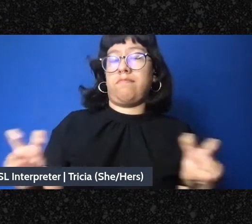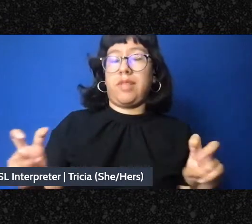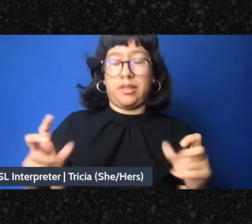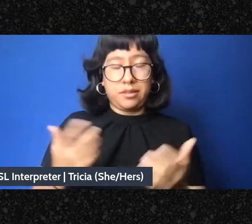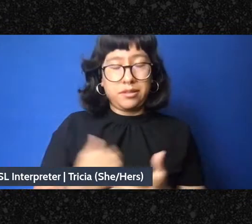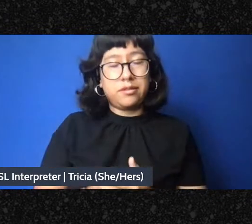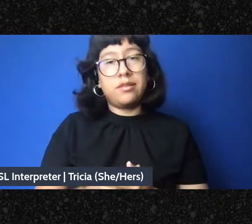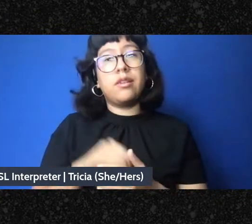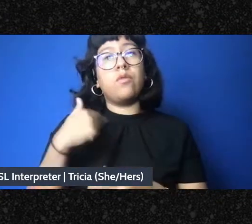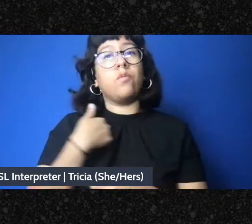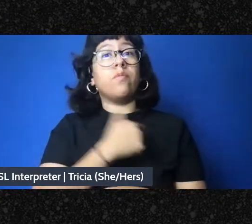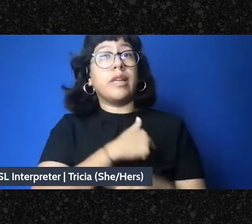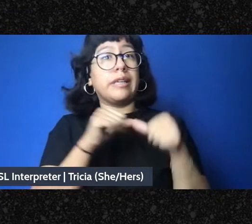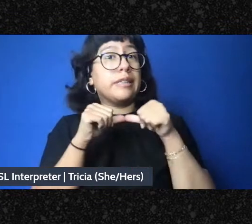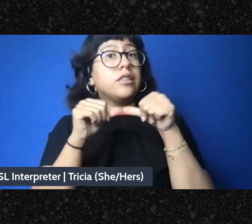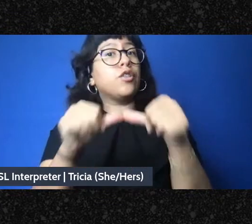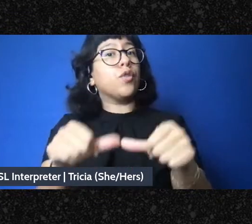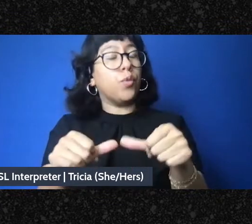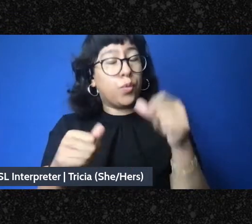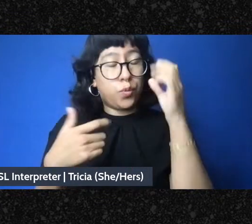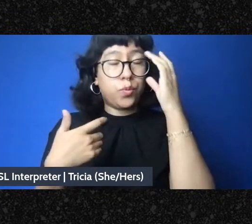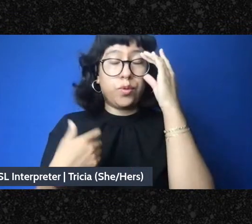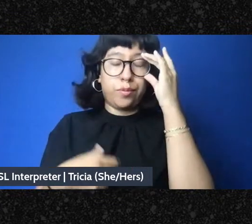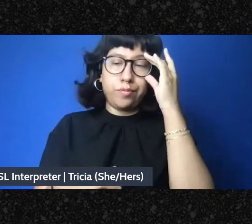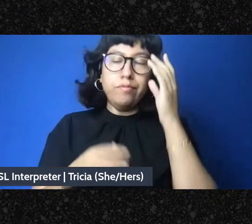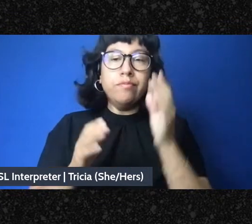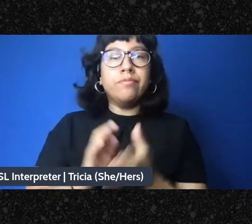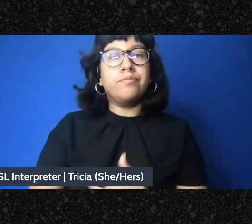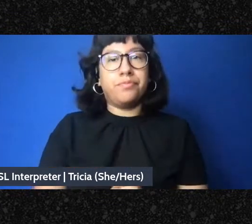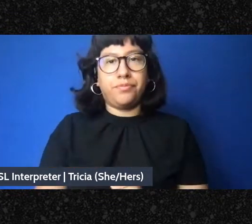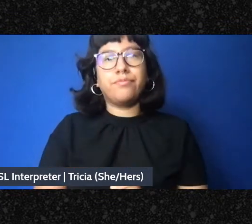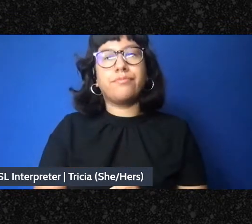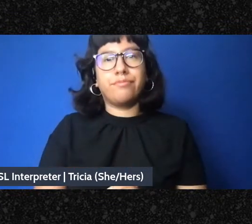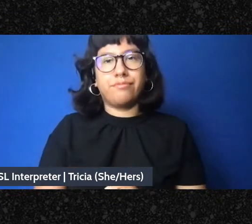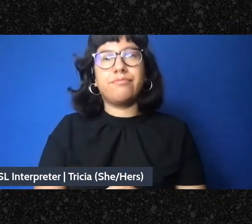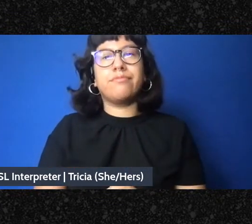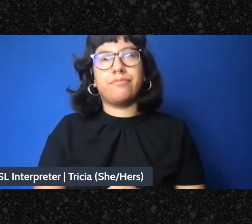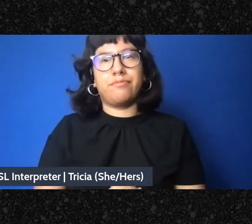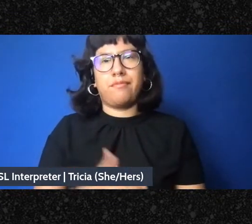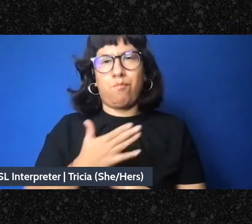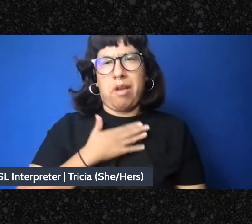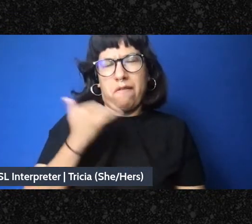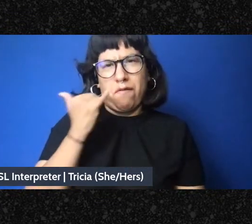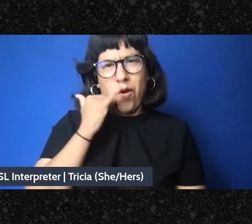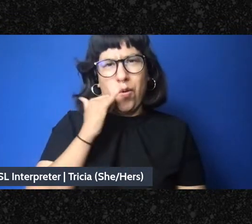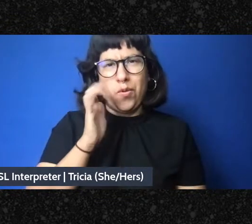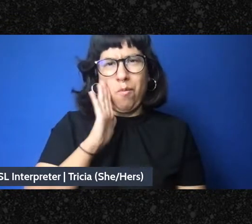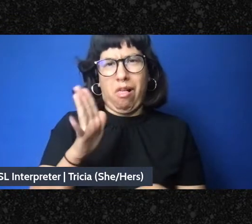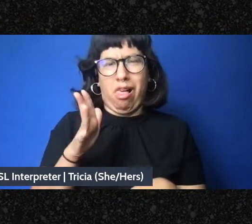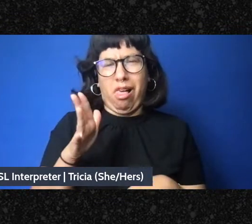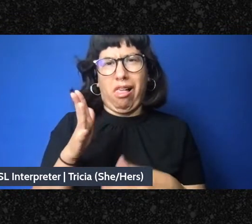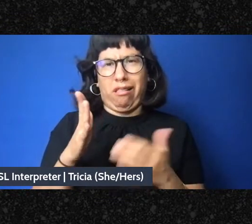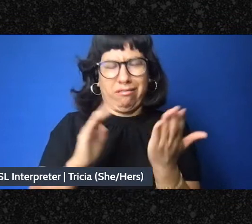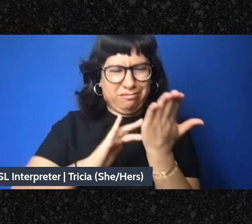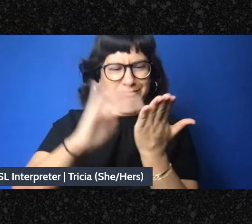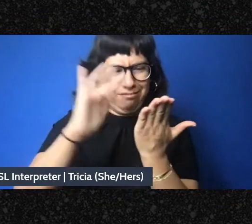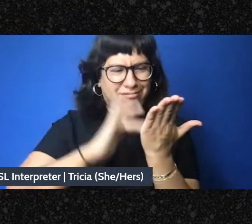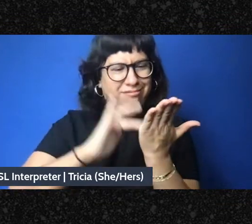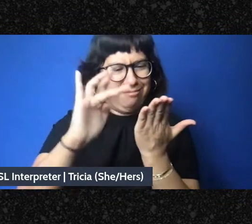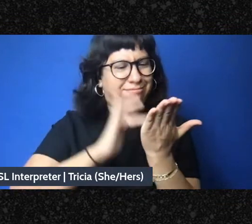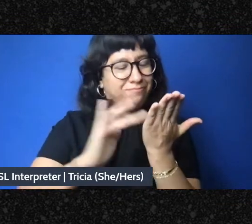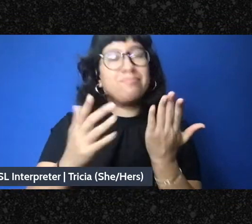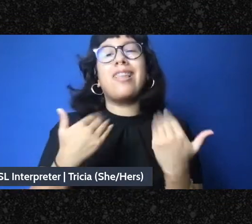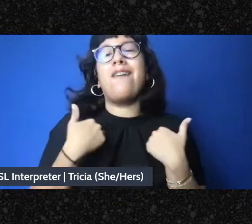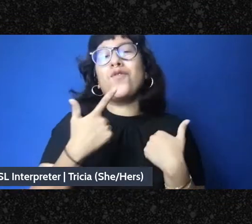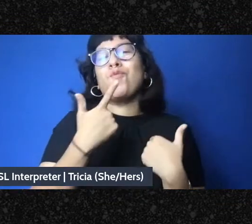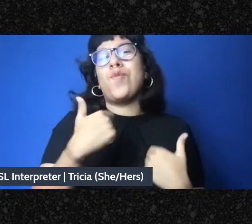Continuing onward, if my phone will somehow get to it, we have a Red Deal with